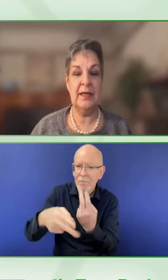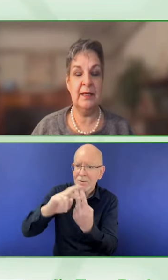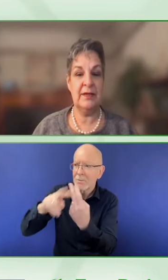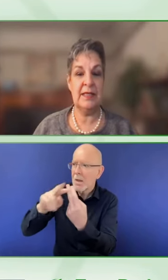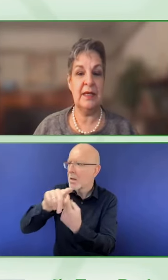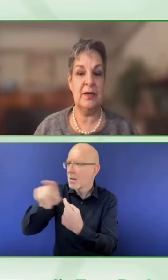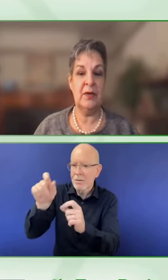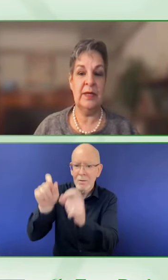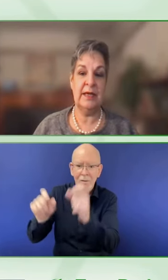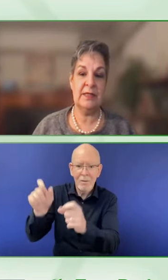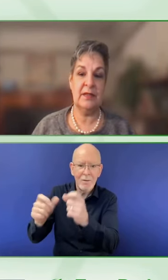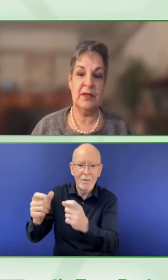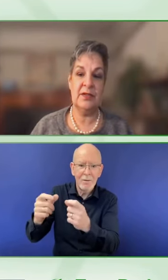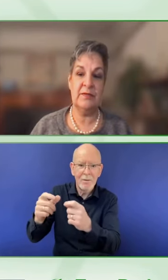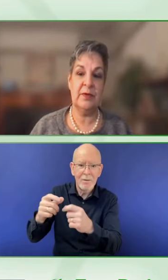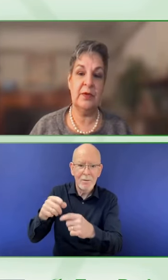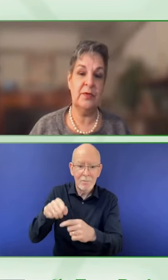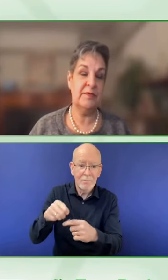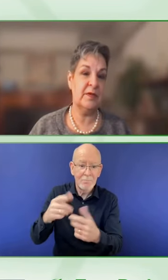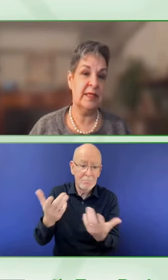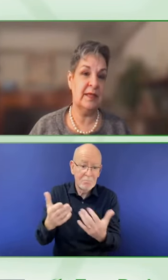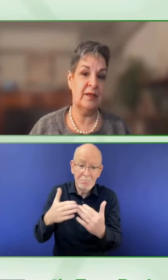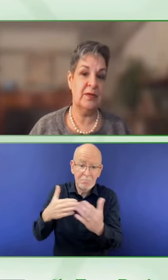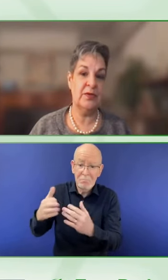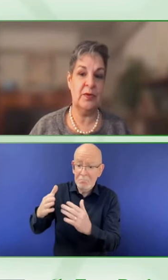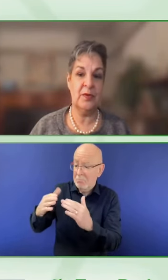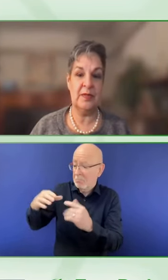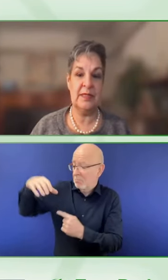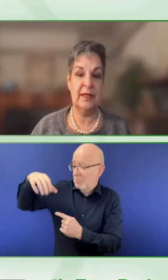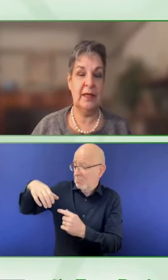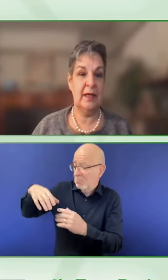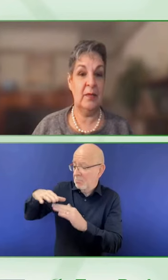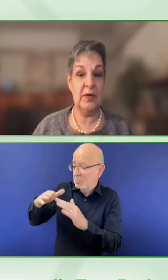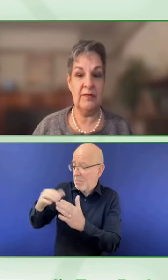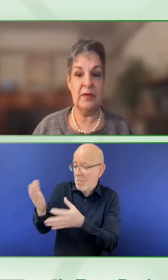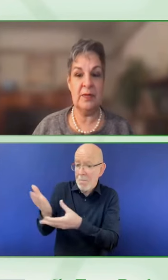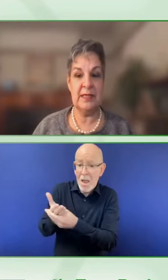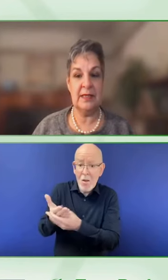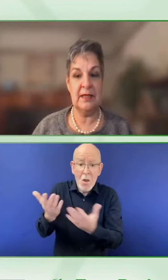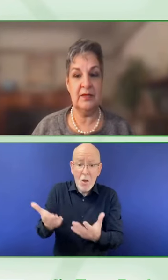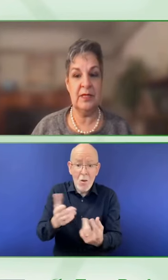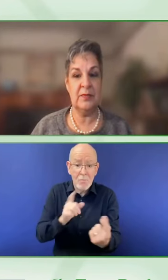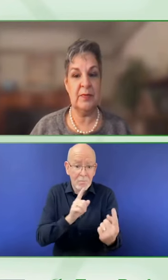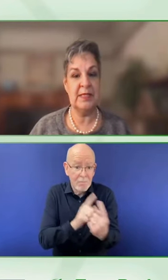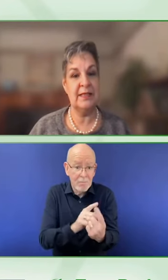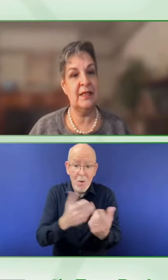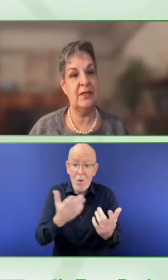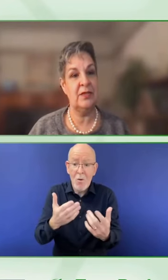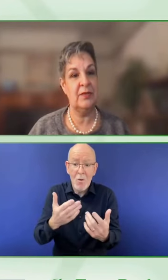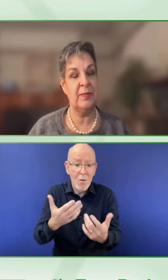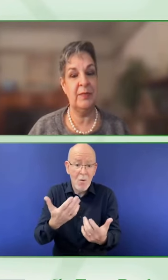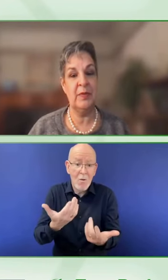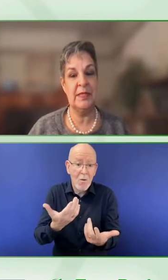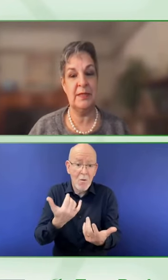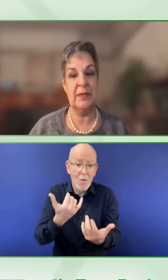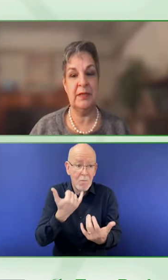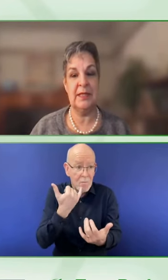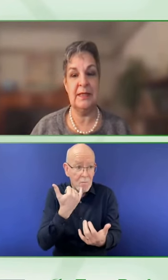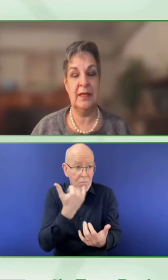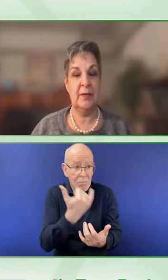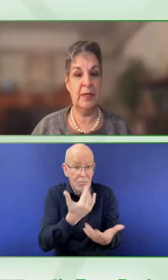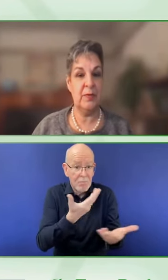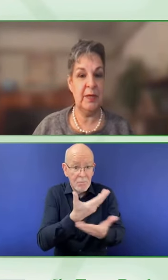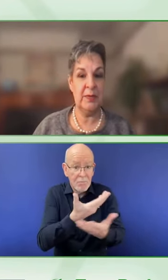2020, our CEO announced the launch of renewed diversity and inclusion goals. And one of those is to increase representation of people with